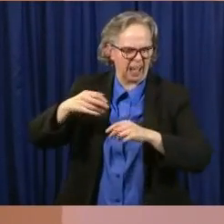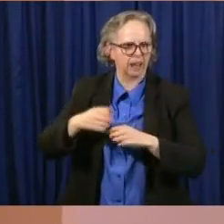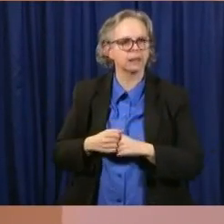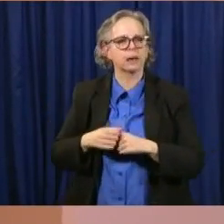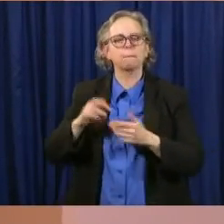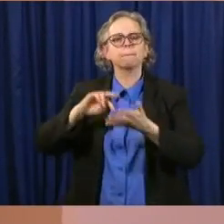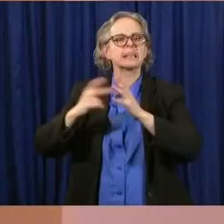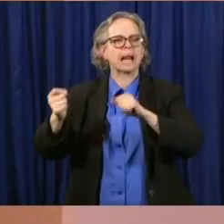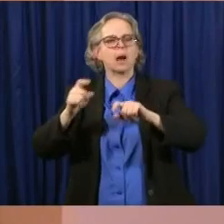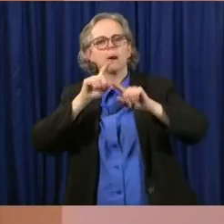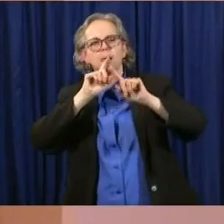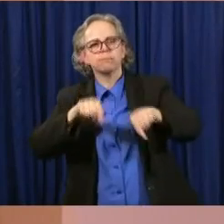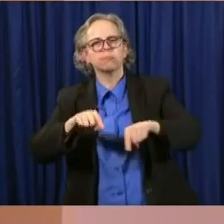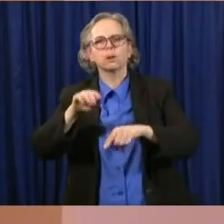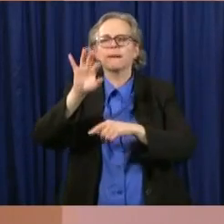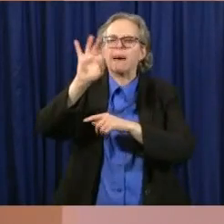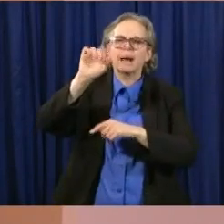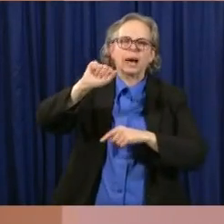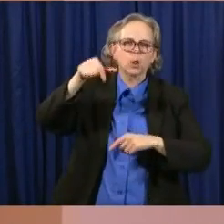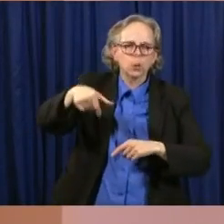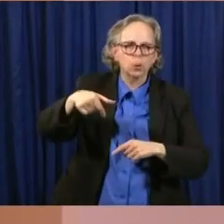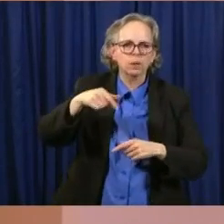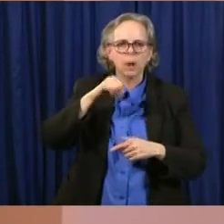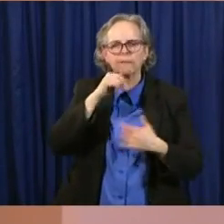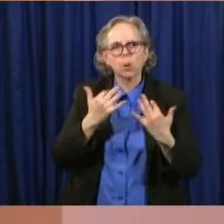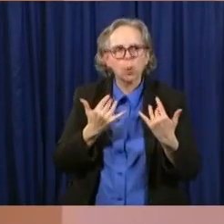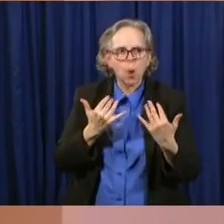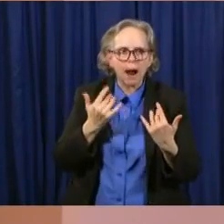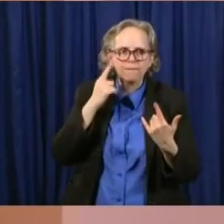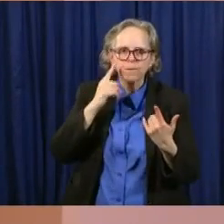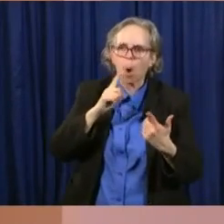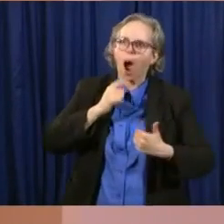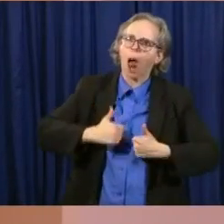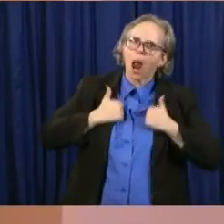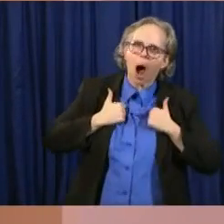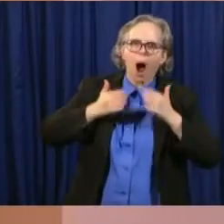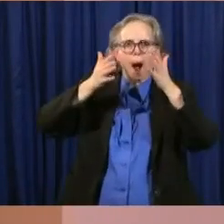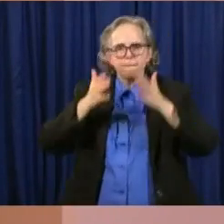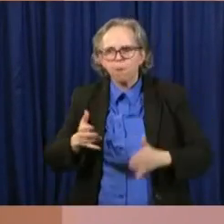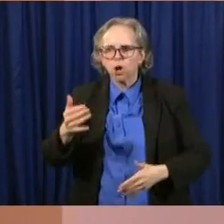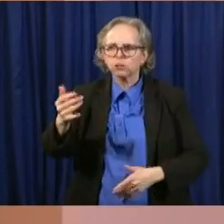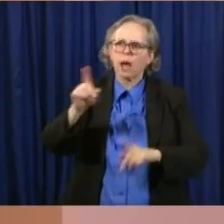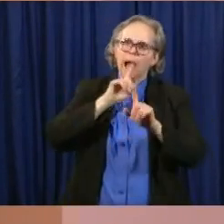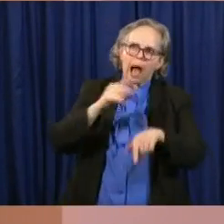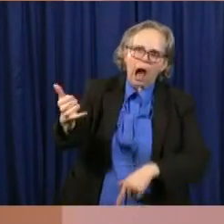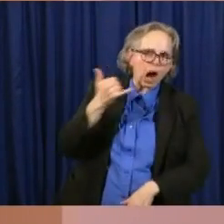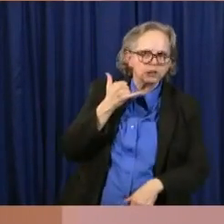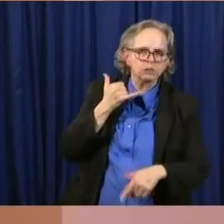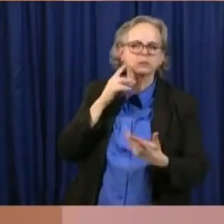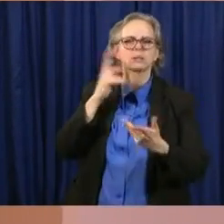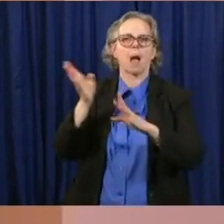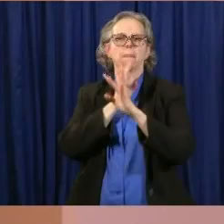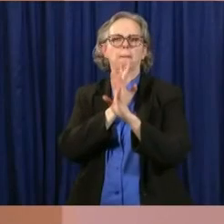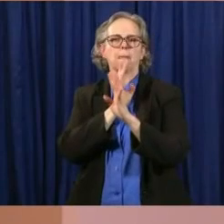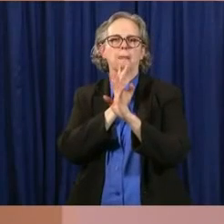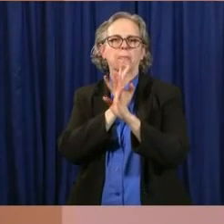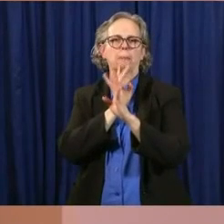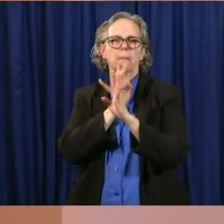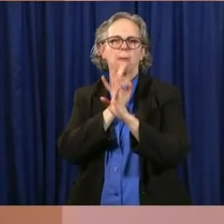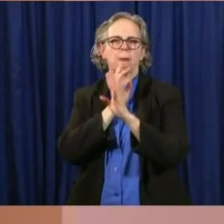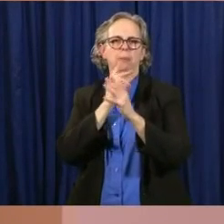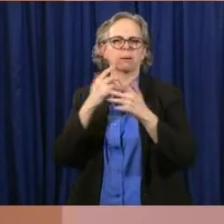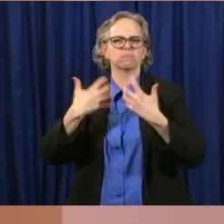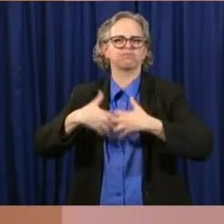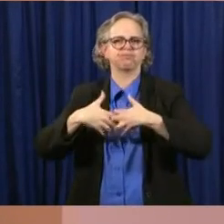person. We can get that move through the process more efficiently. By the end of next week, the Ohio Department of